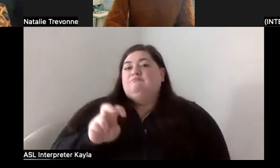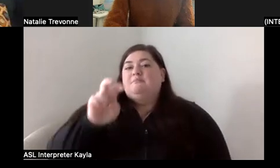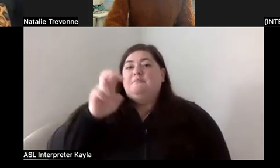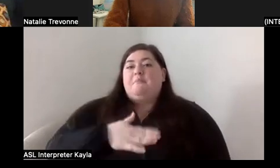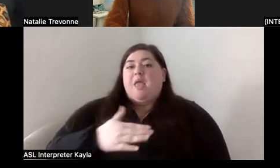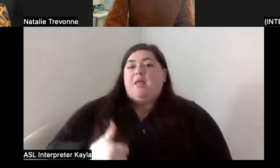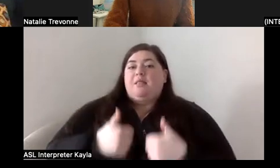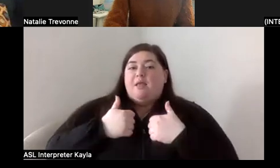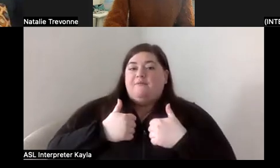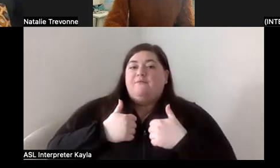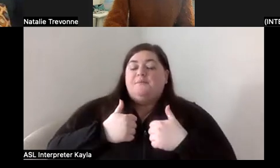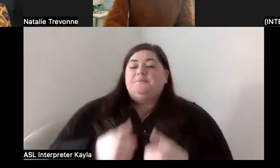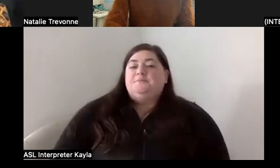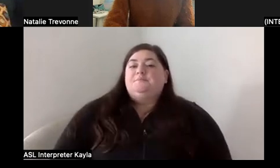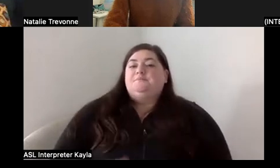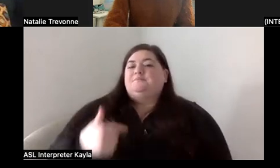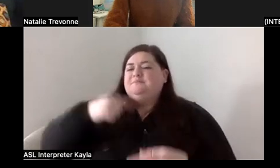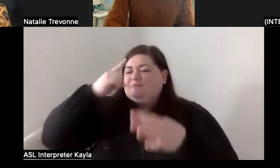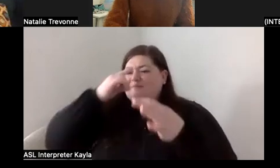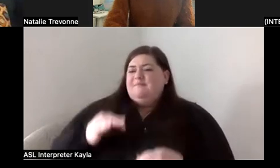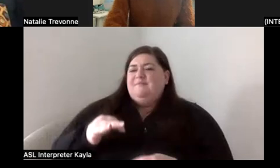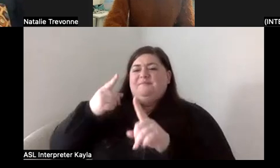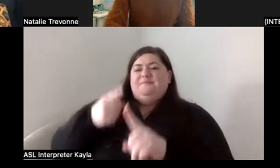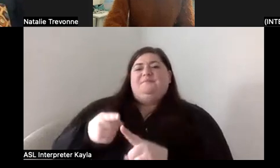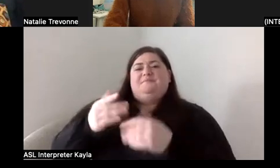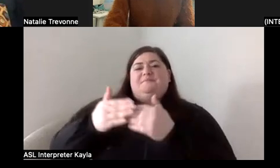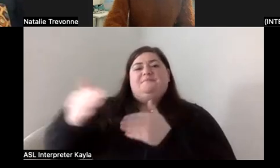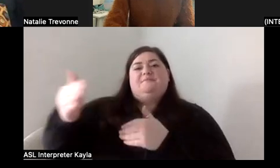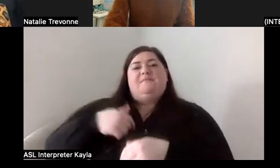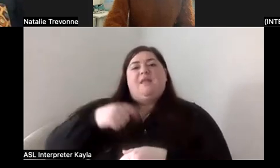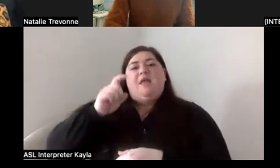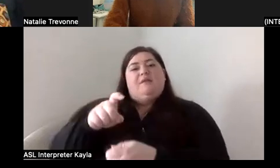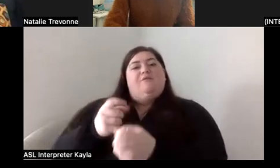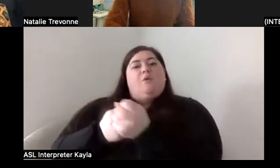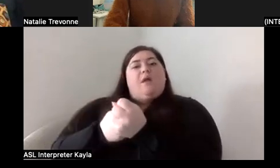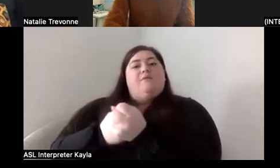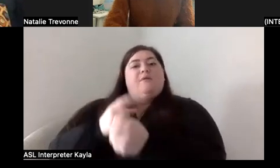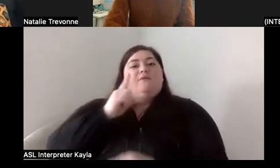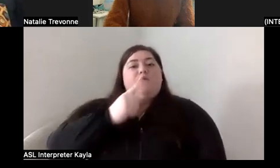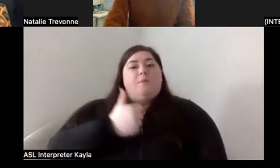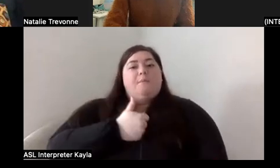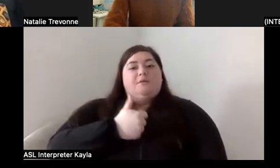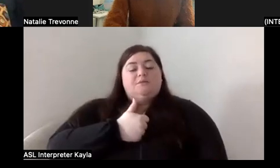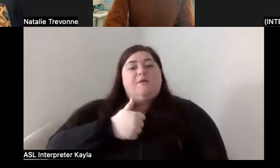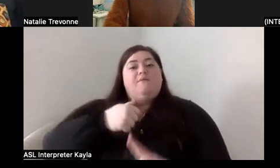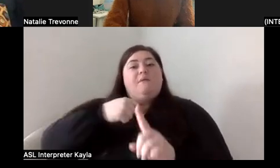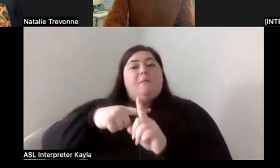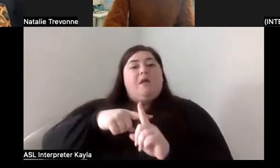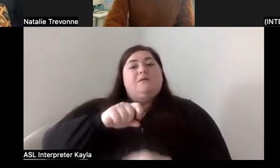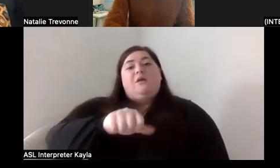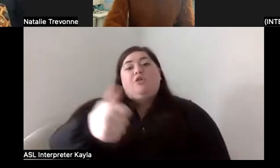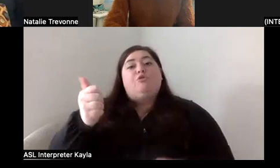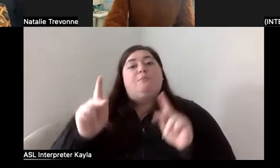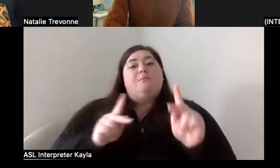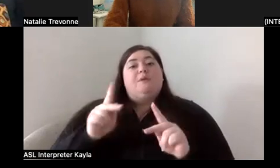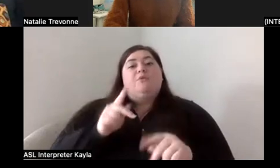decided from there on, like, hey, I need to advocate for not only myself, but for people that don't